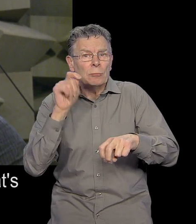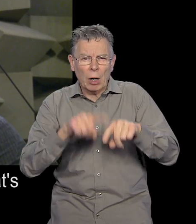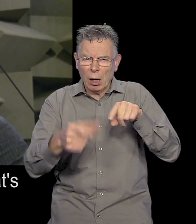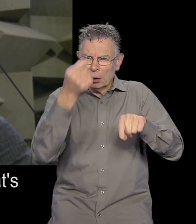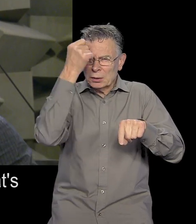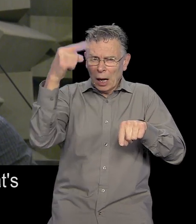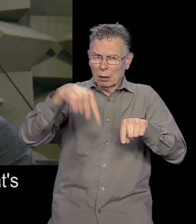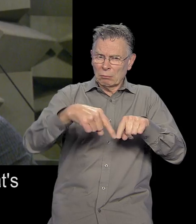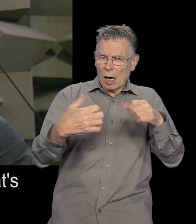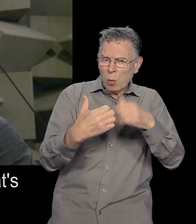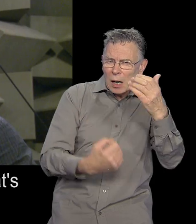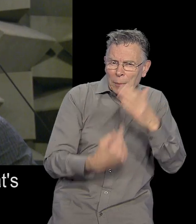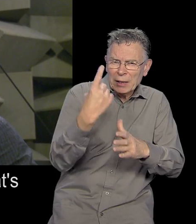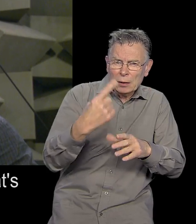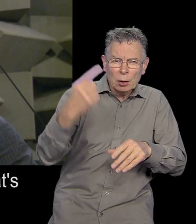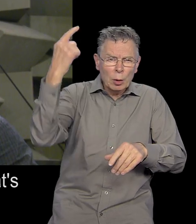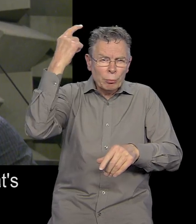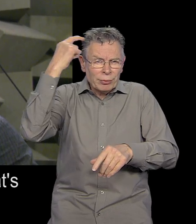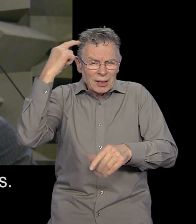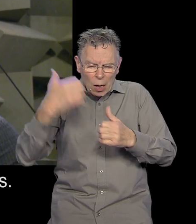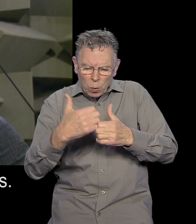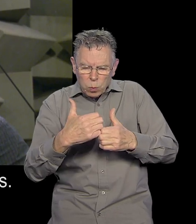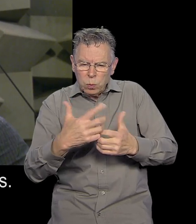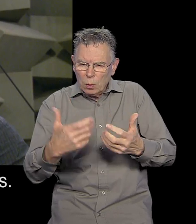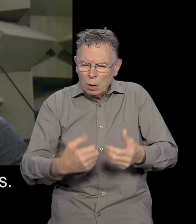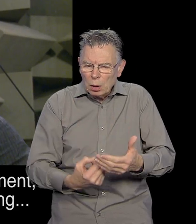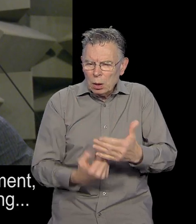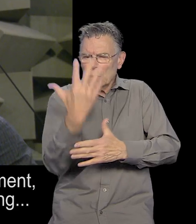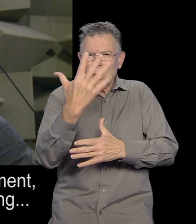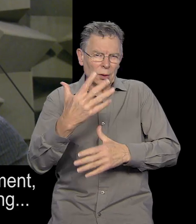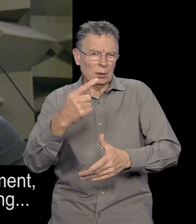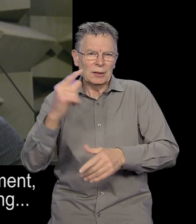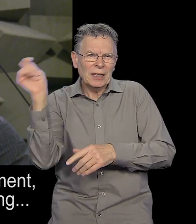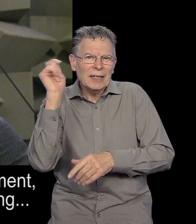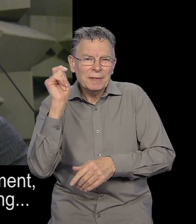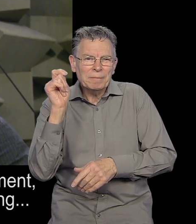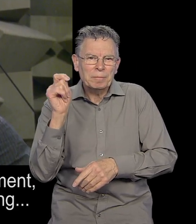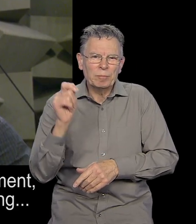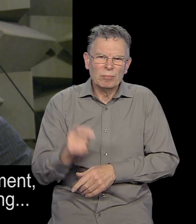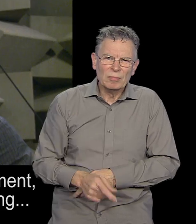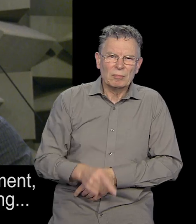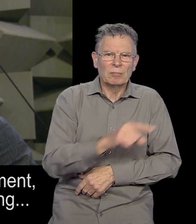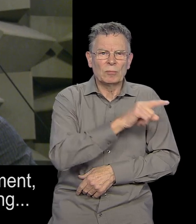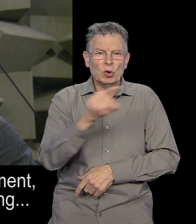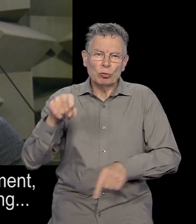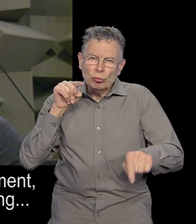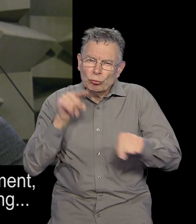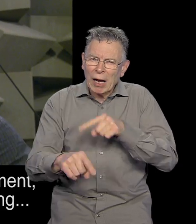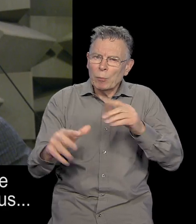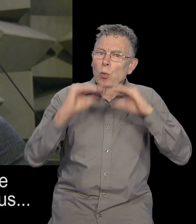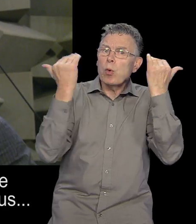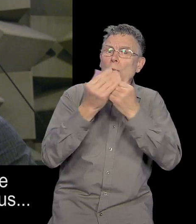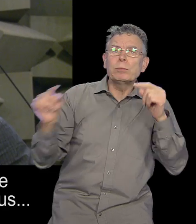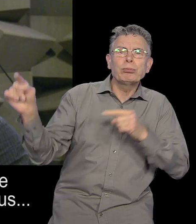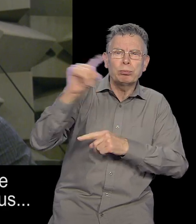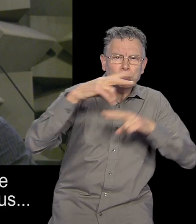understand what's happening in the brain that's generating the tinnitus. It's a worldwide effort at the moment that more and more research teams are